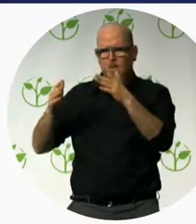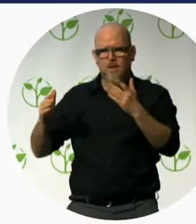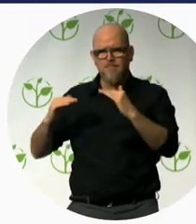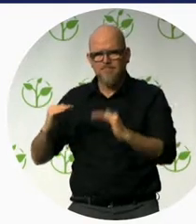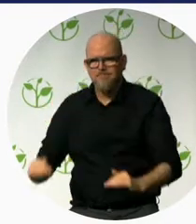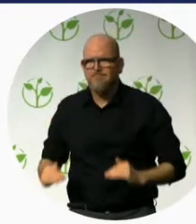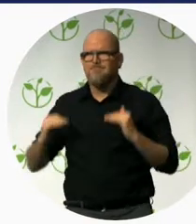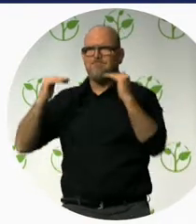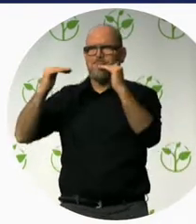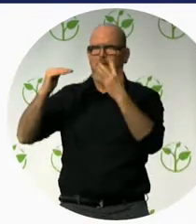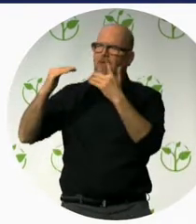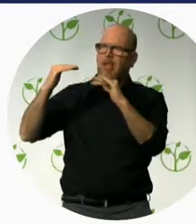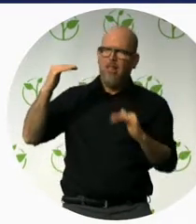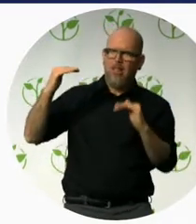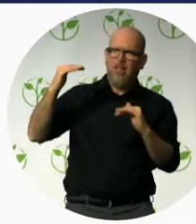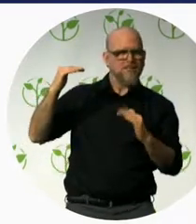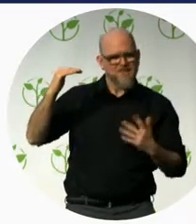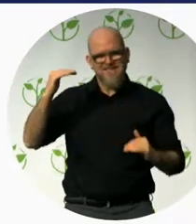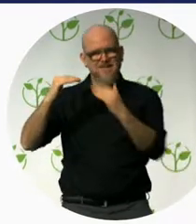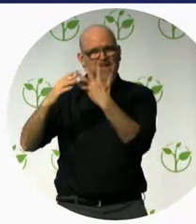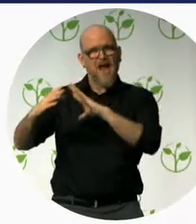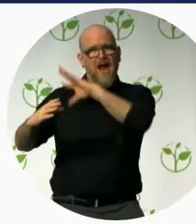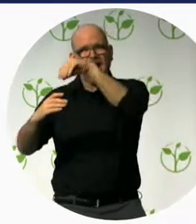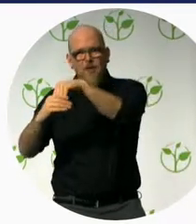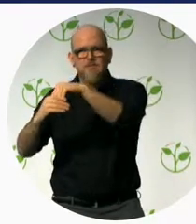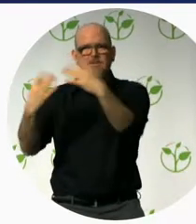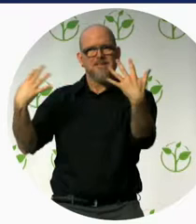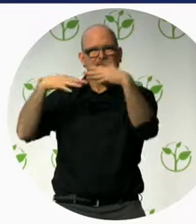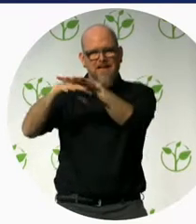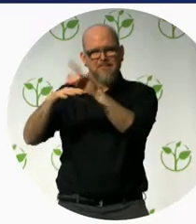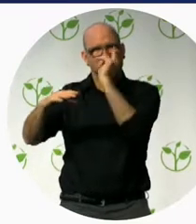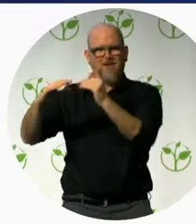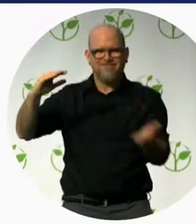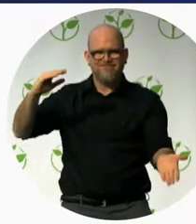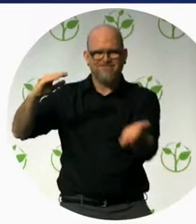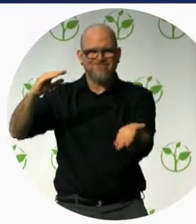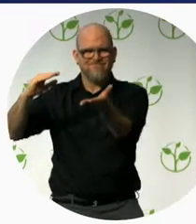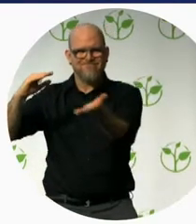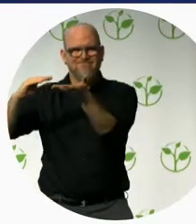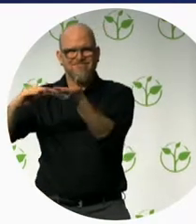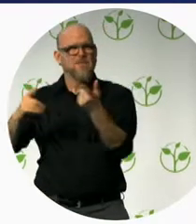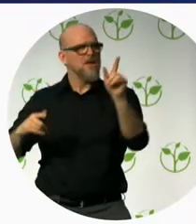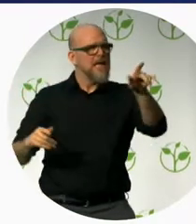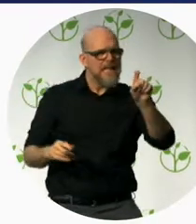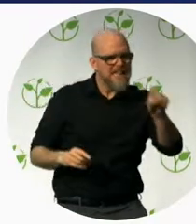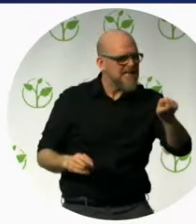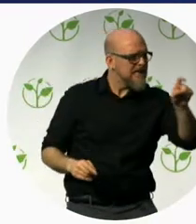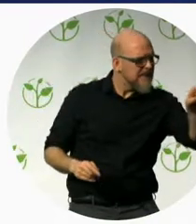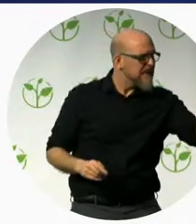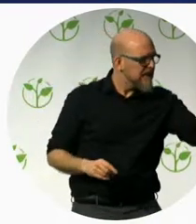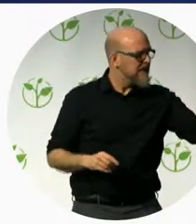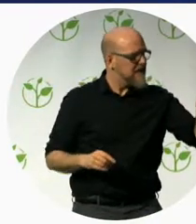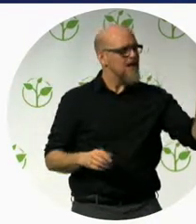disabilities and people with a wide range of issues which crop up when you are on